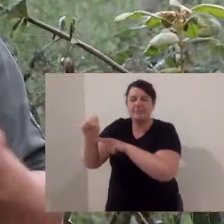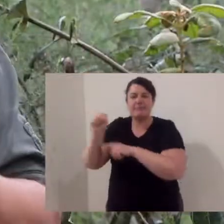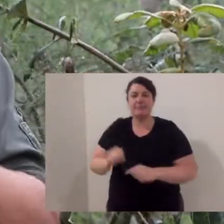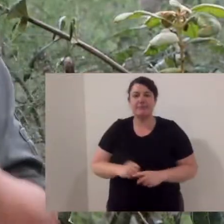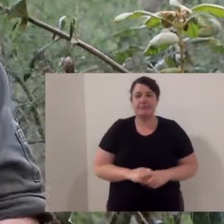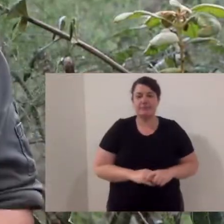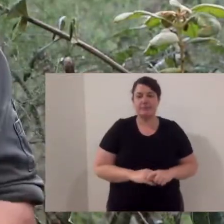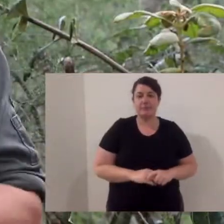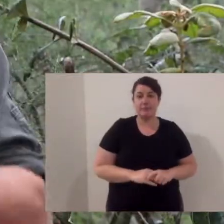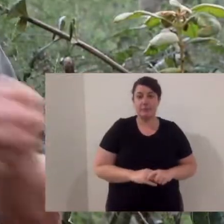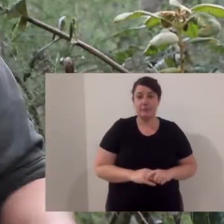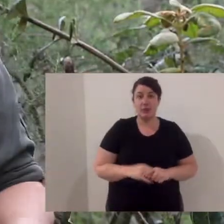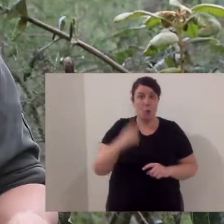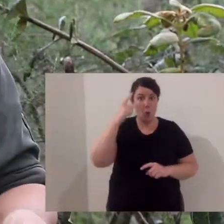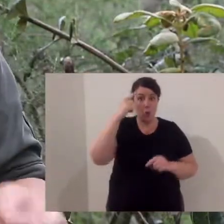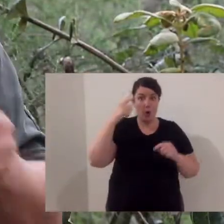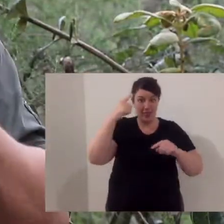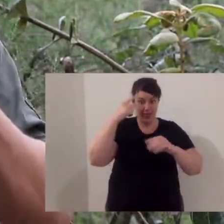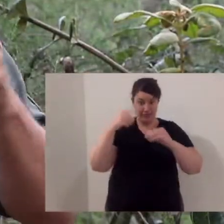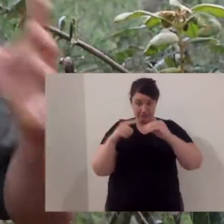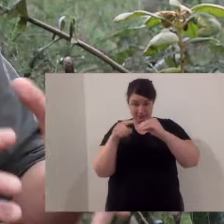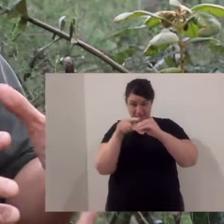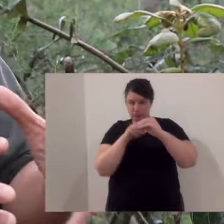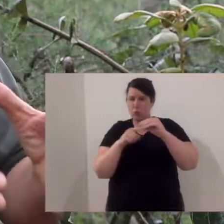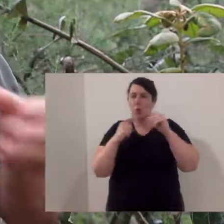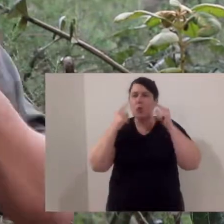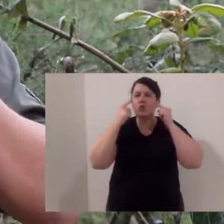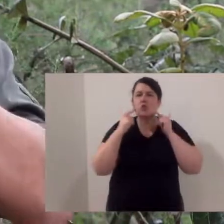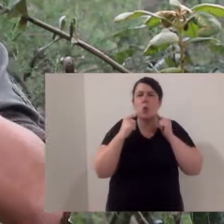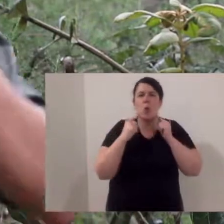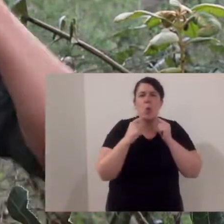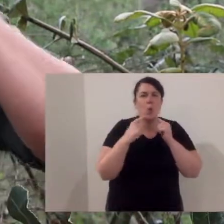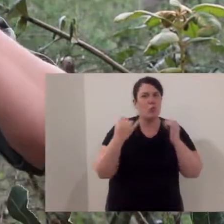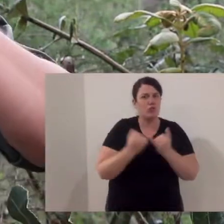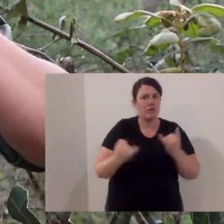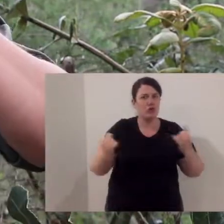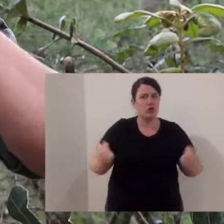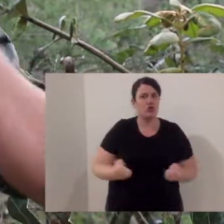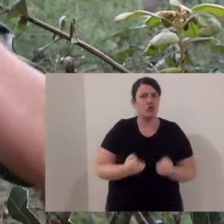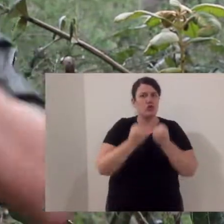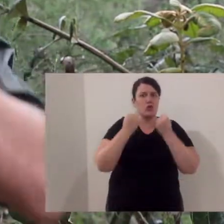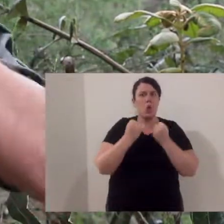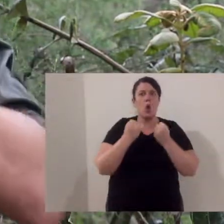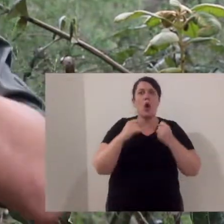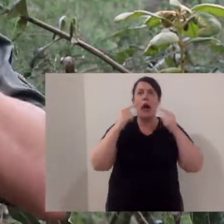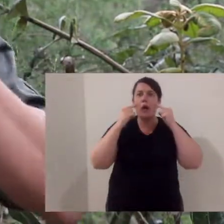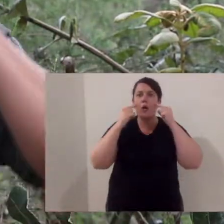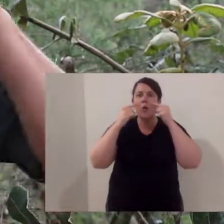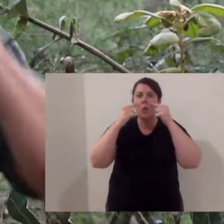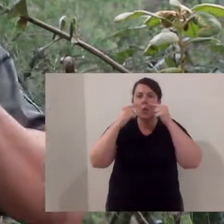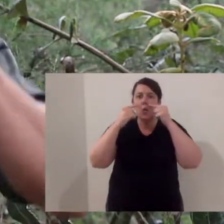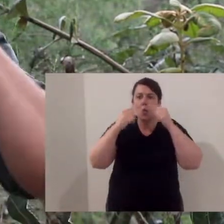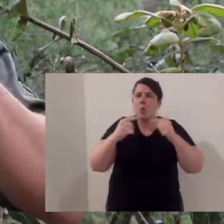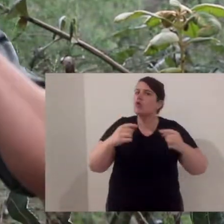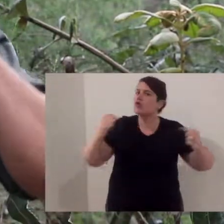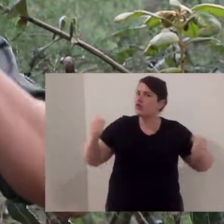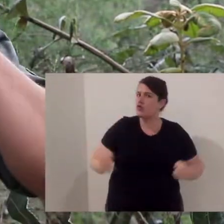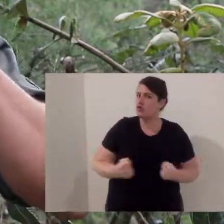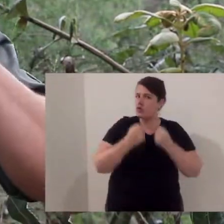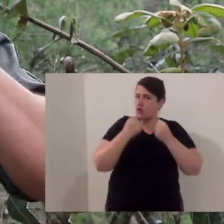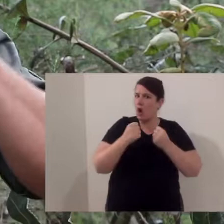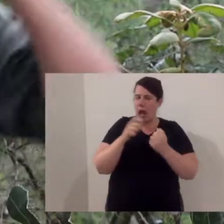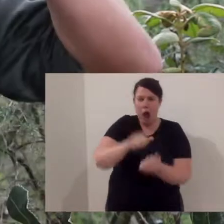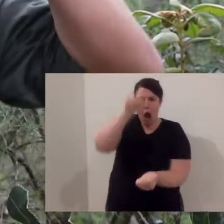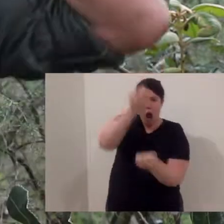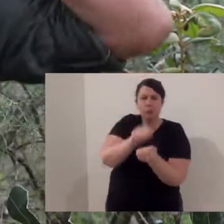But they are vicious little predators, and if we start at the head, have a look at the jaw. It's still quite muscular, and you can see that muscle around